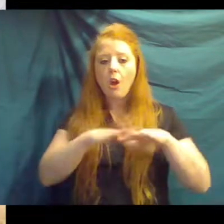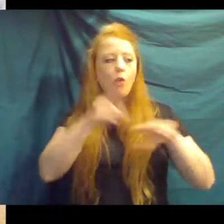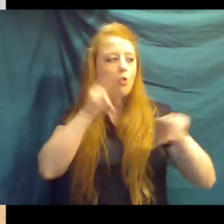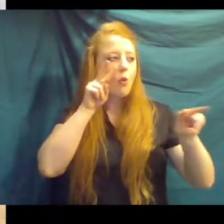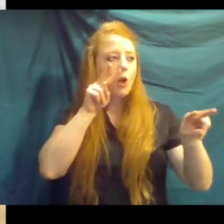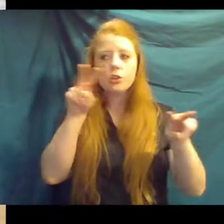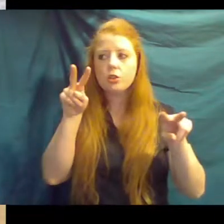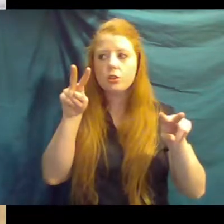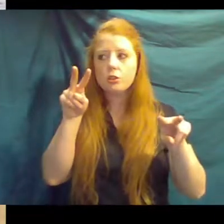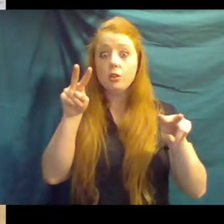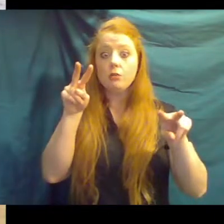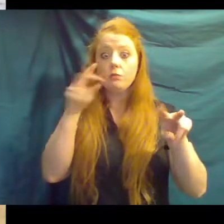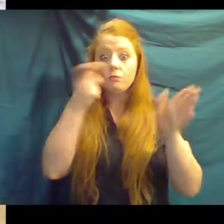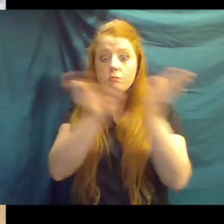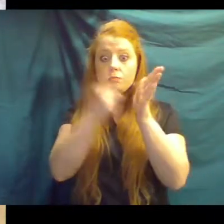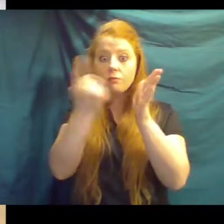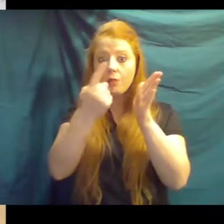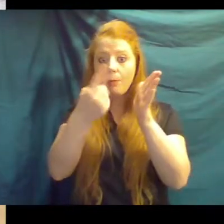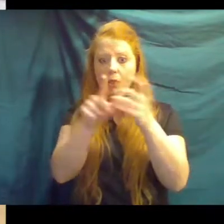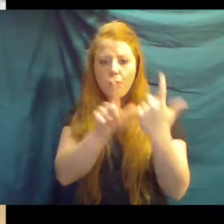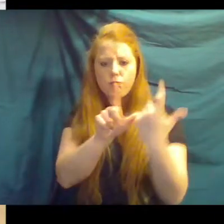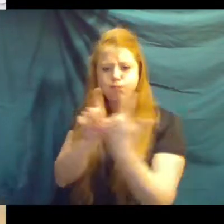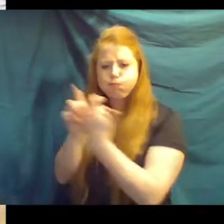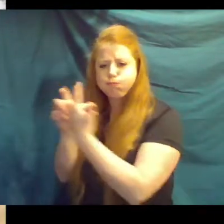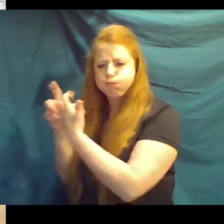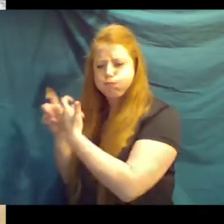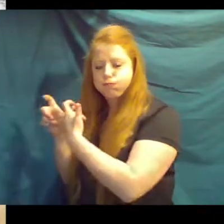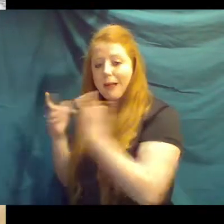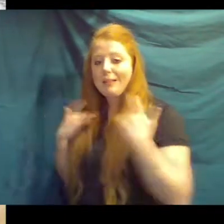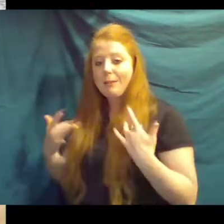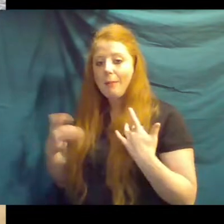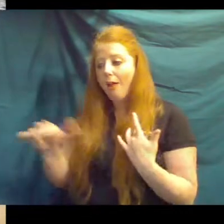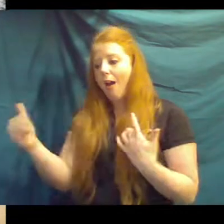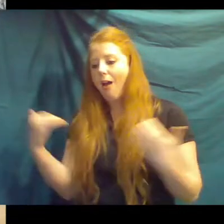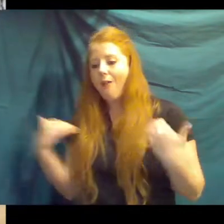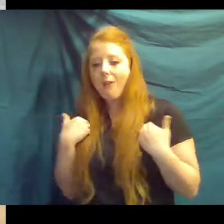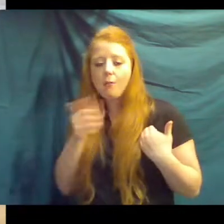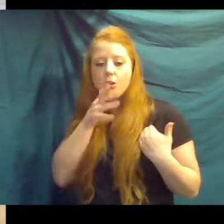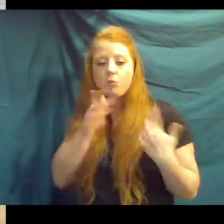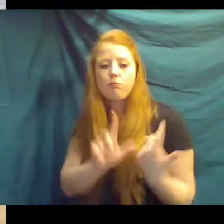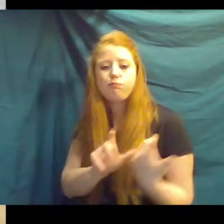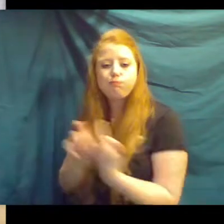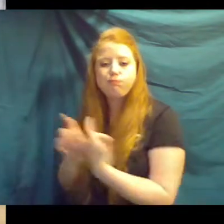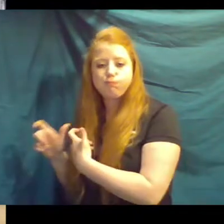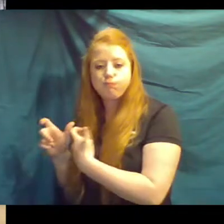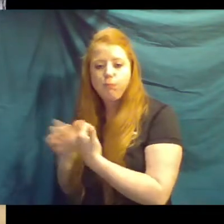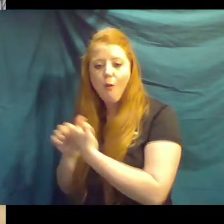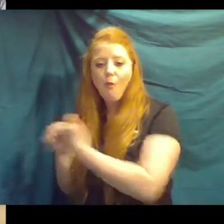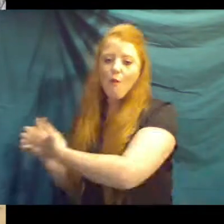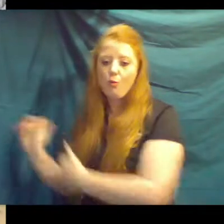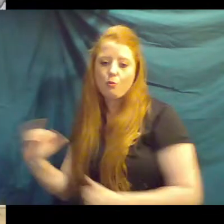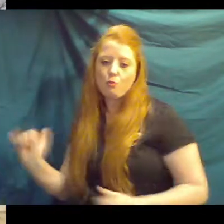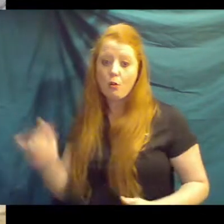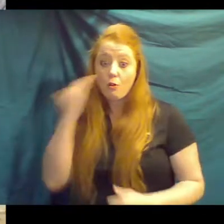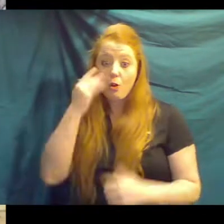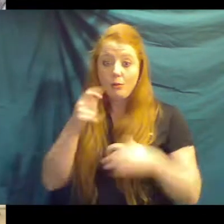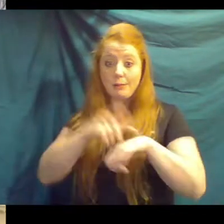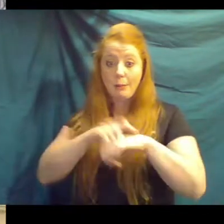they take off running, it's usually because there's a predator. Then most of the other animals on the African savannah also know that it's time to get out.